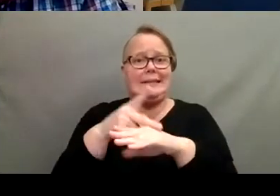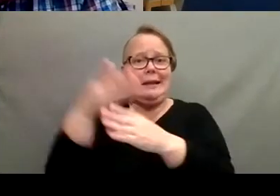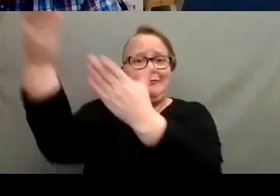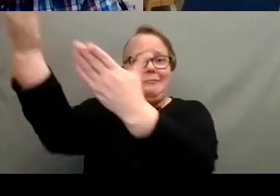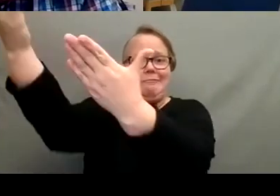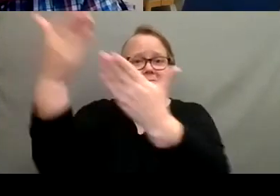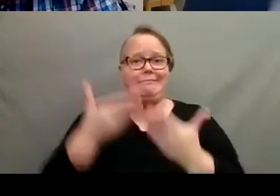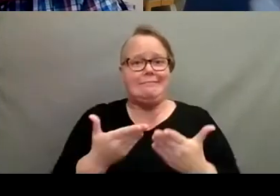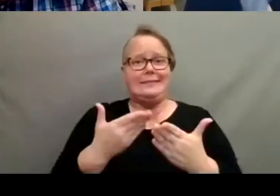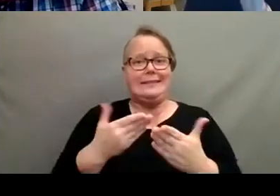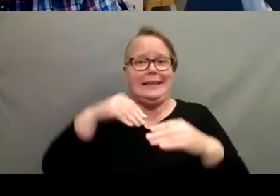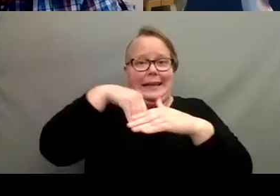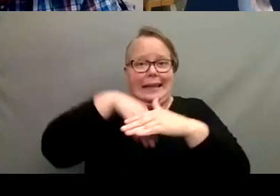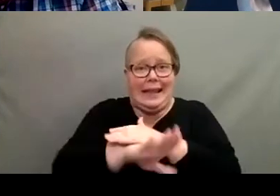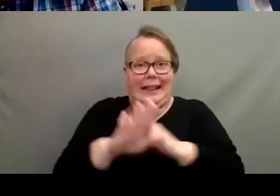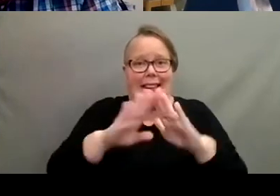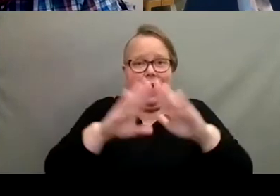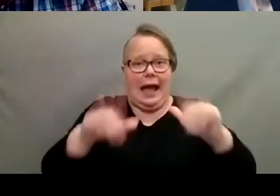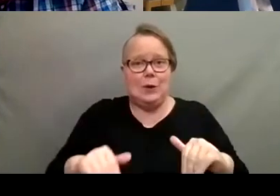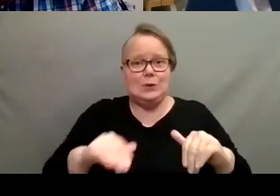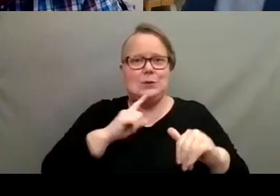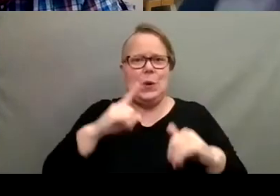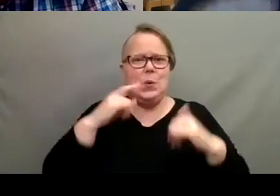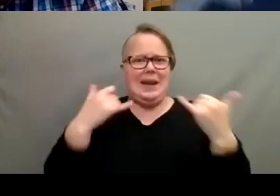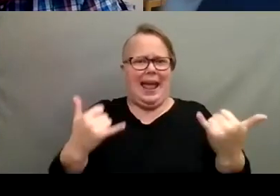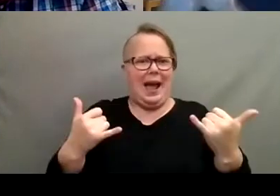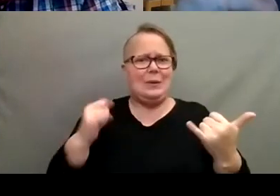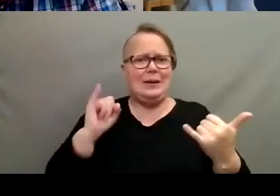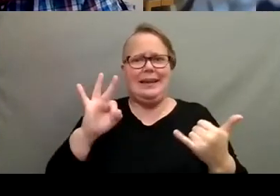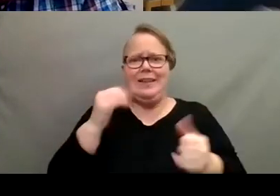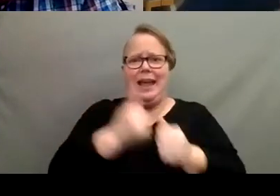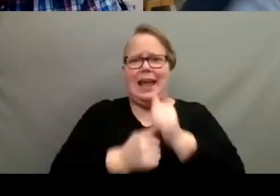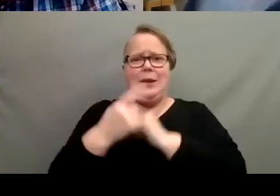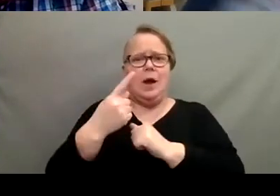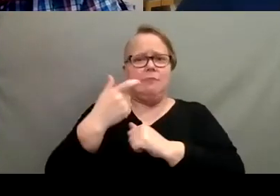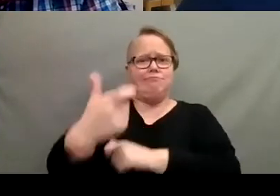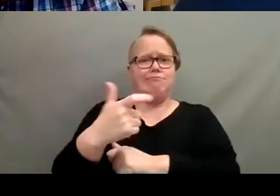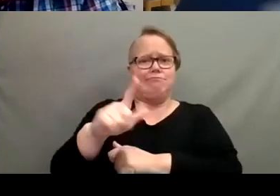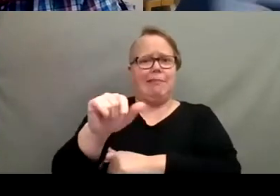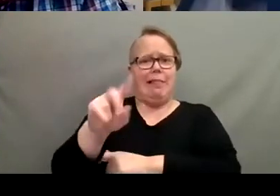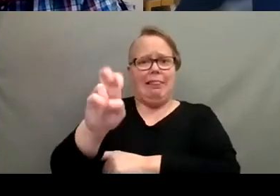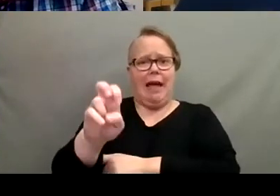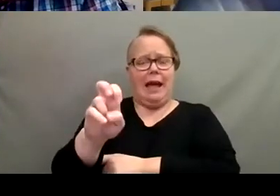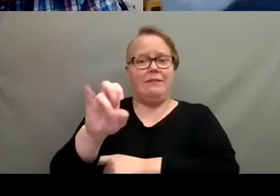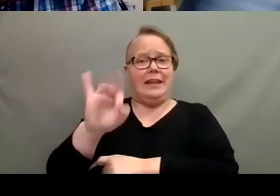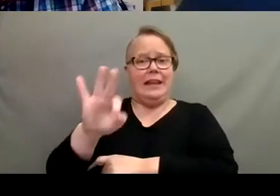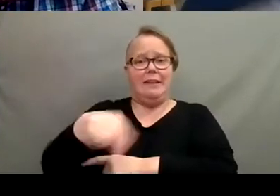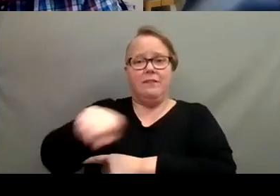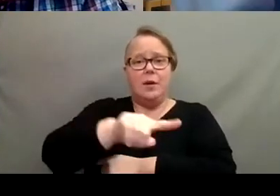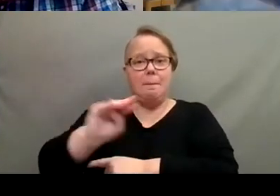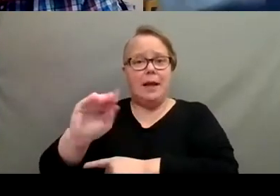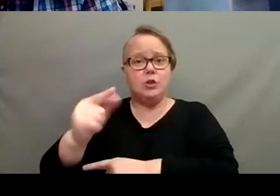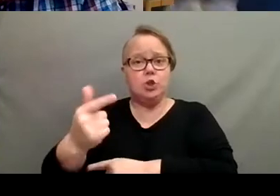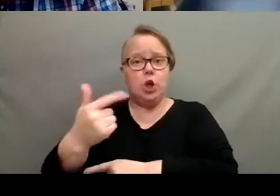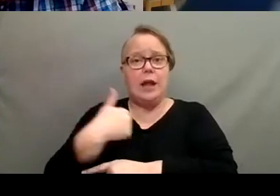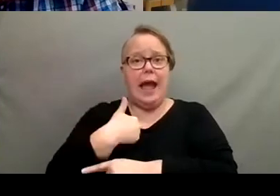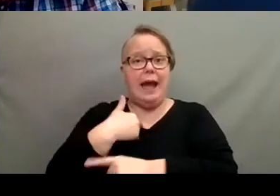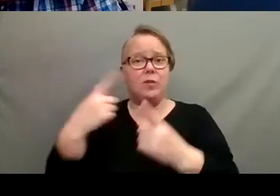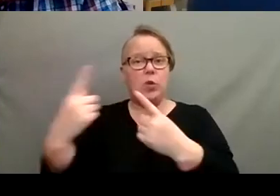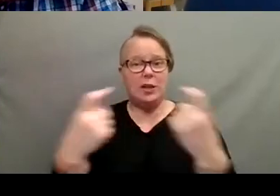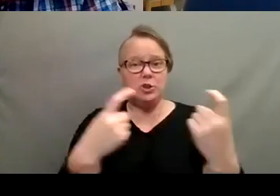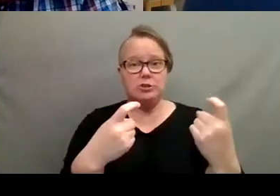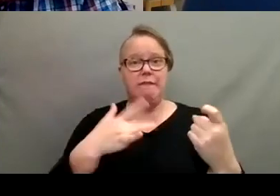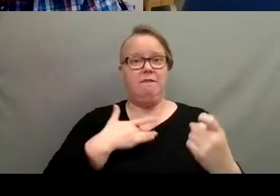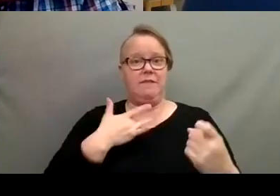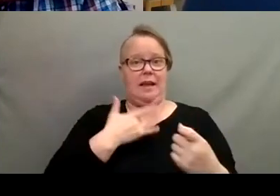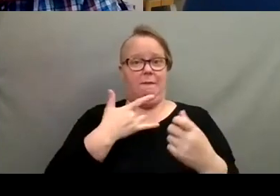So, um, you know, if anyone, uh, watching the, the live version of master gardeners, if you have questions, houseplants, feel free to throw those in